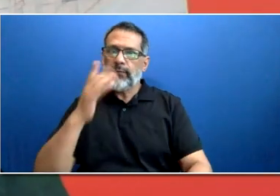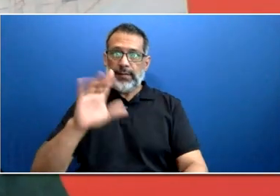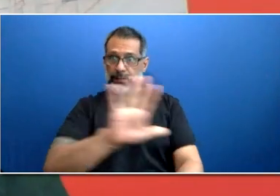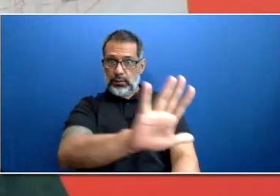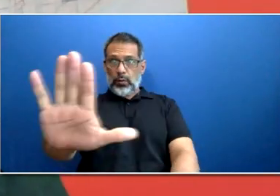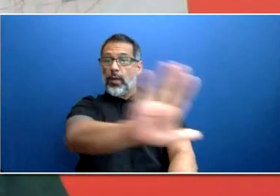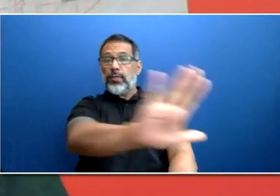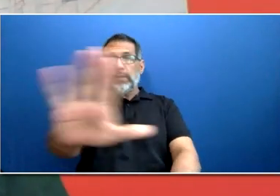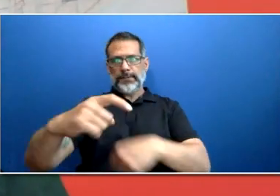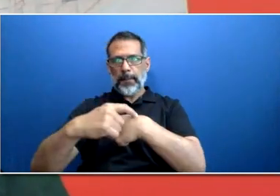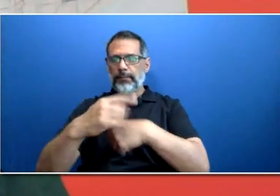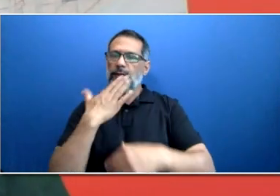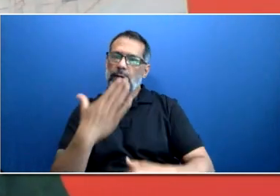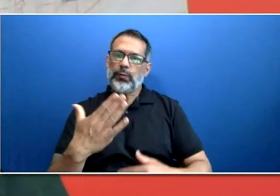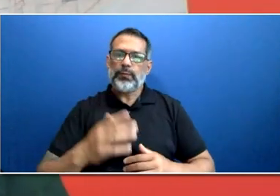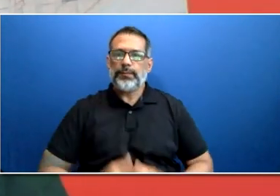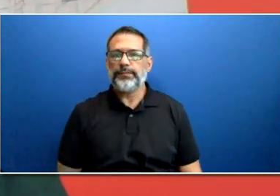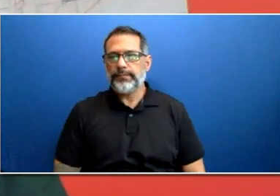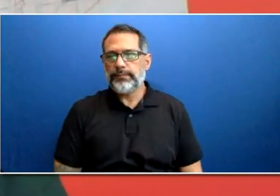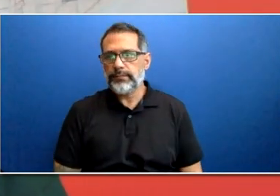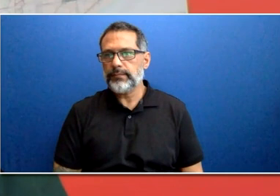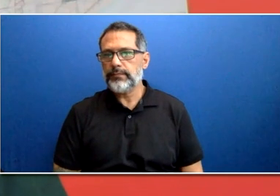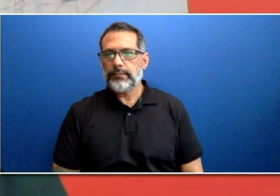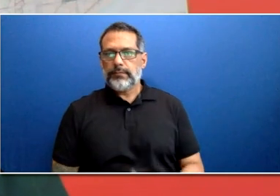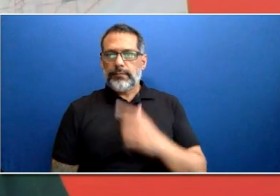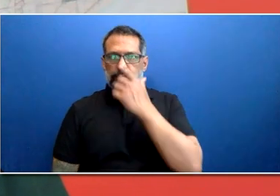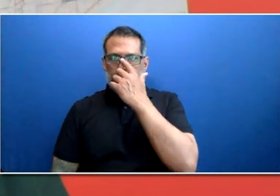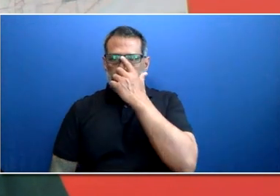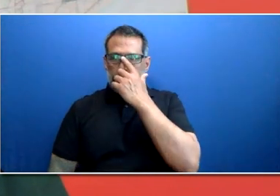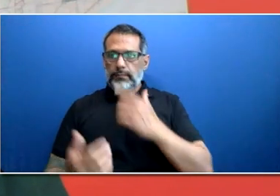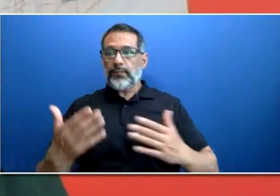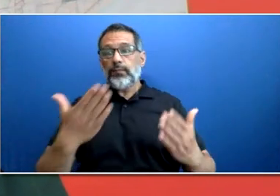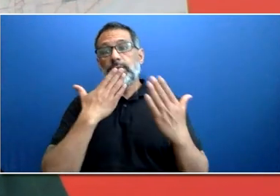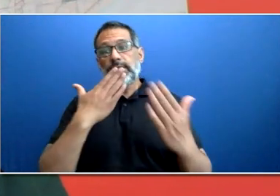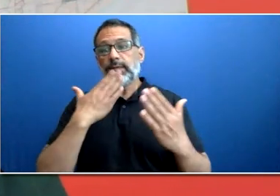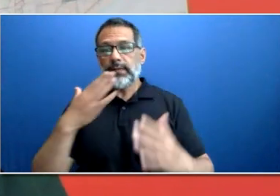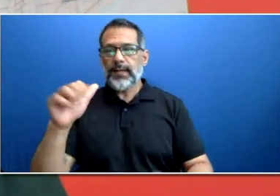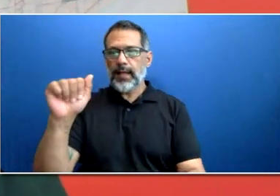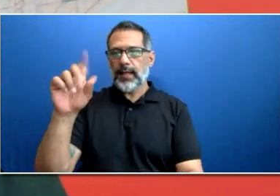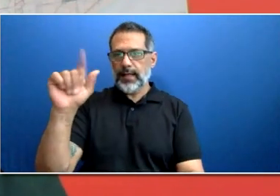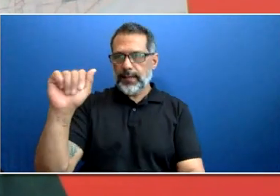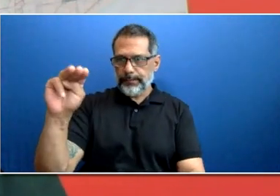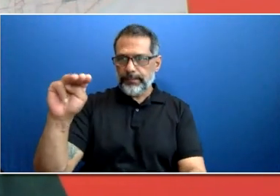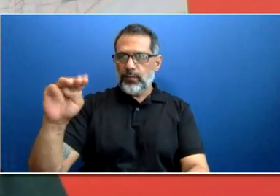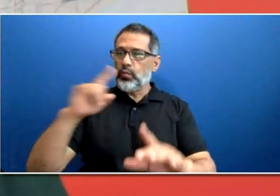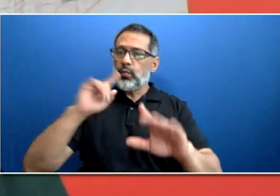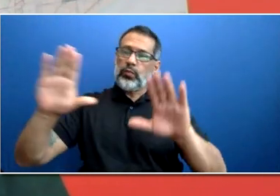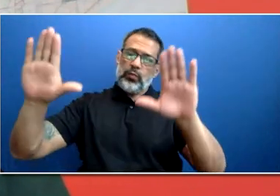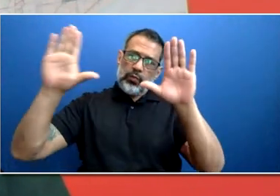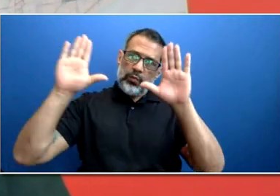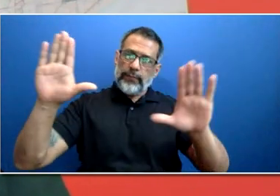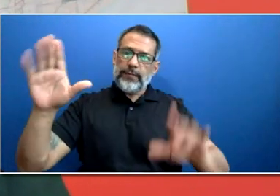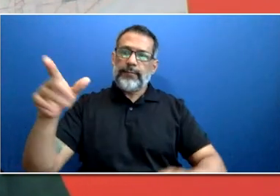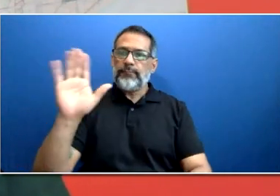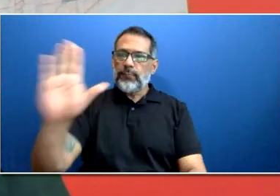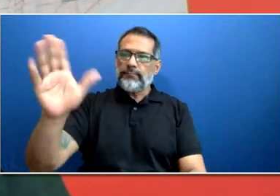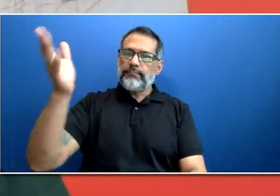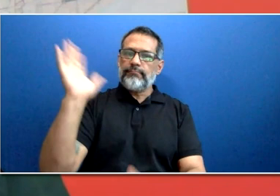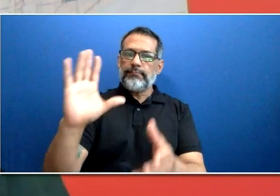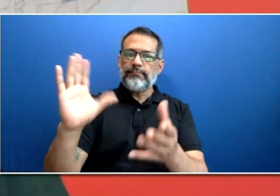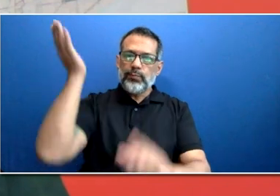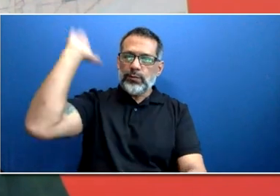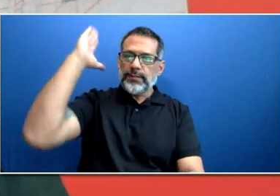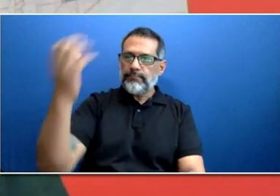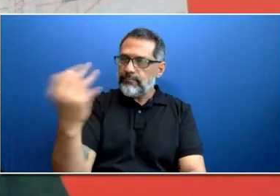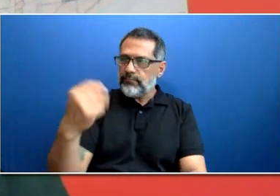Thank you so much, Adam. Again, that was great to hear about your career so far at the TTC. So we now have